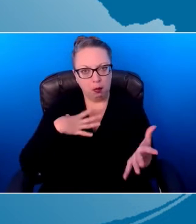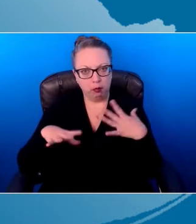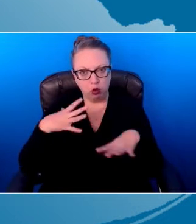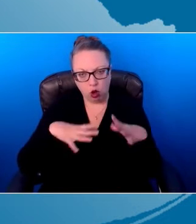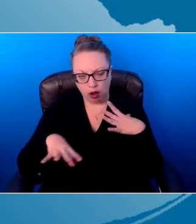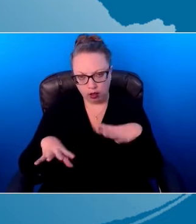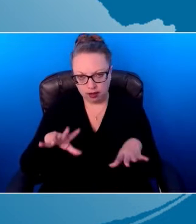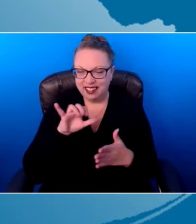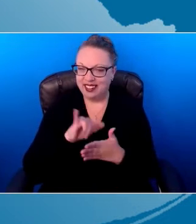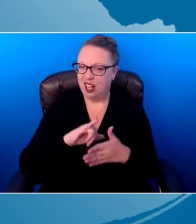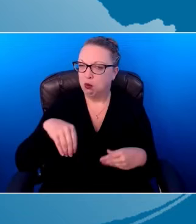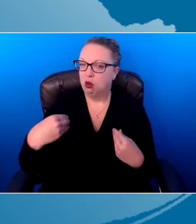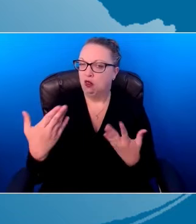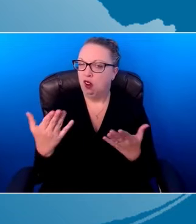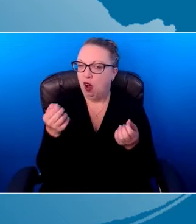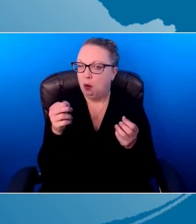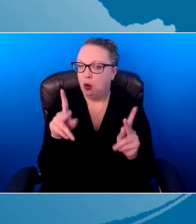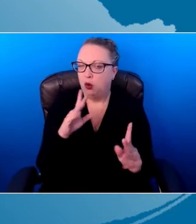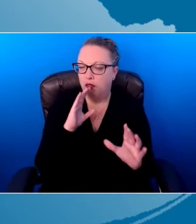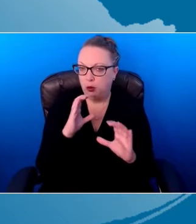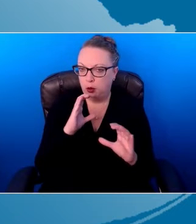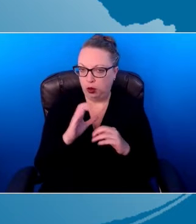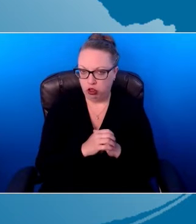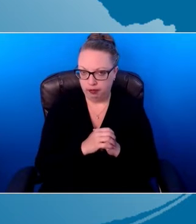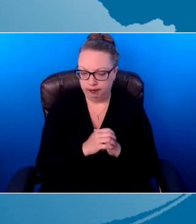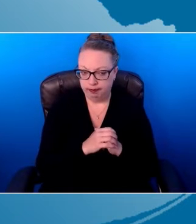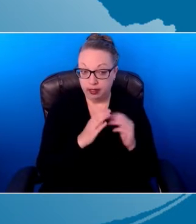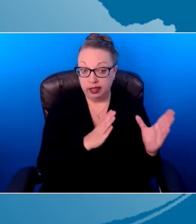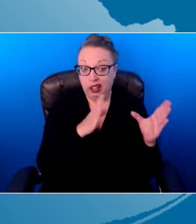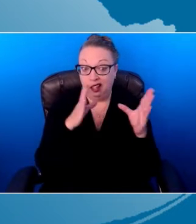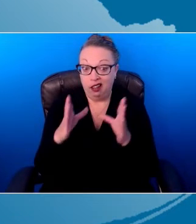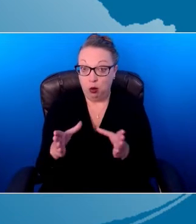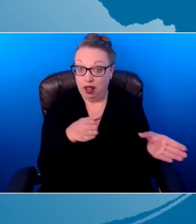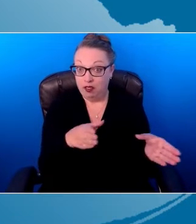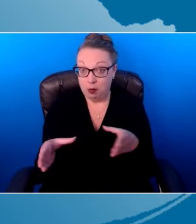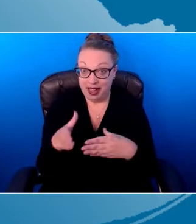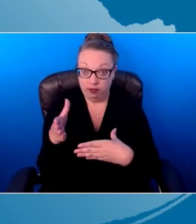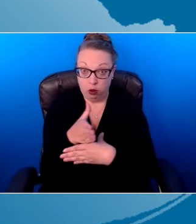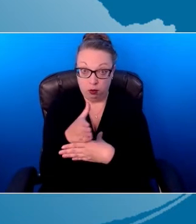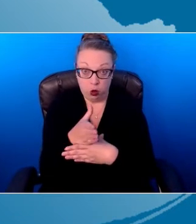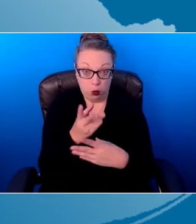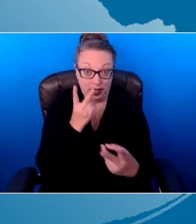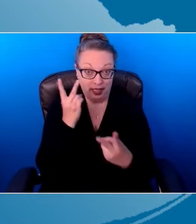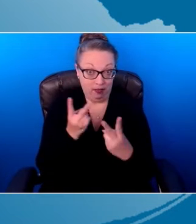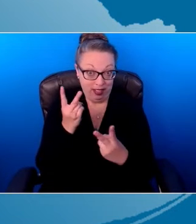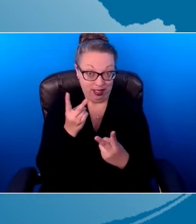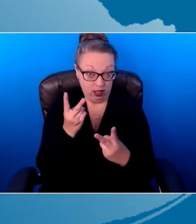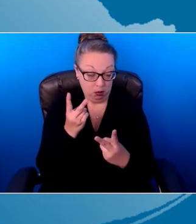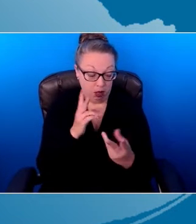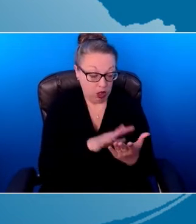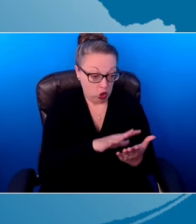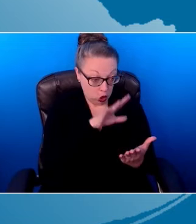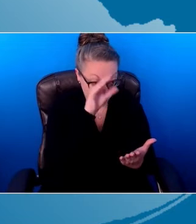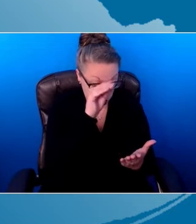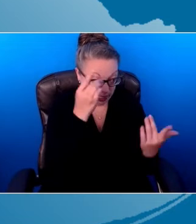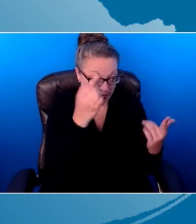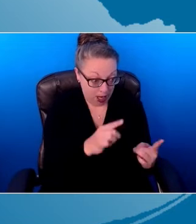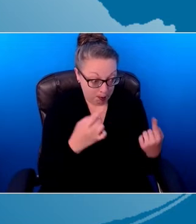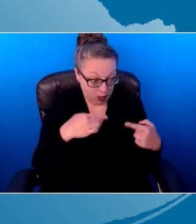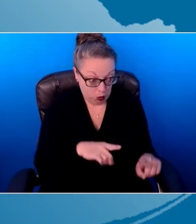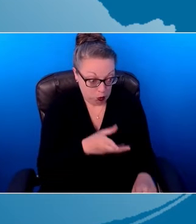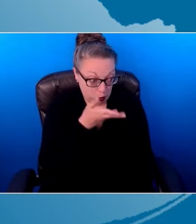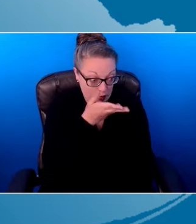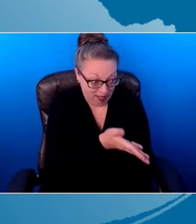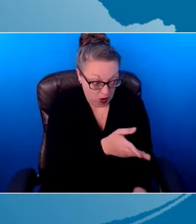And then we have a plan for in between the visits, because this learning has to occur, not just when we're there. And so we call it the between